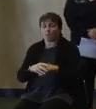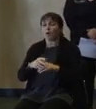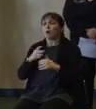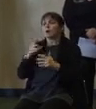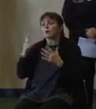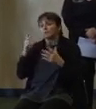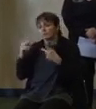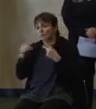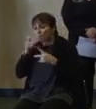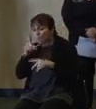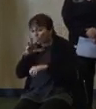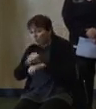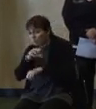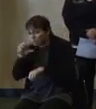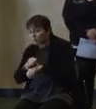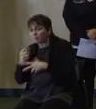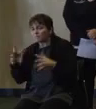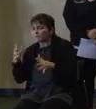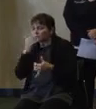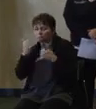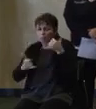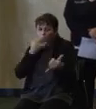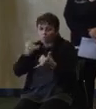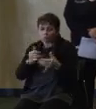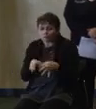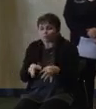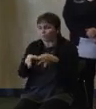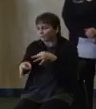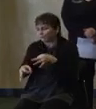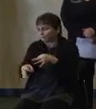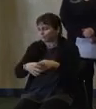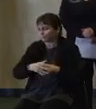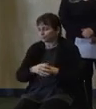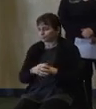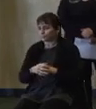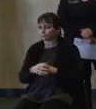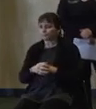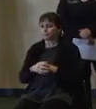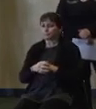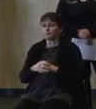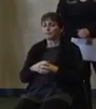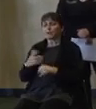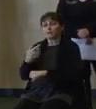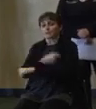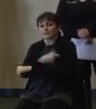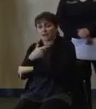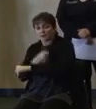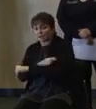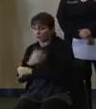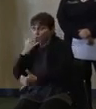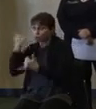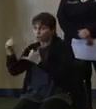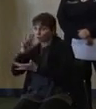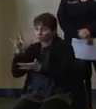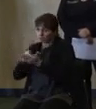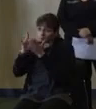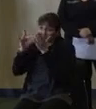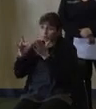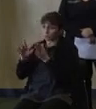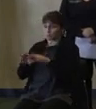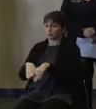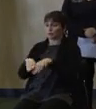or text from the operating partner at that site to be rescheduled. While the vaccination call center remains open,